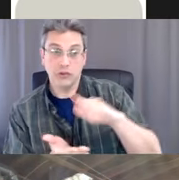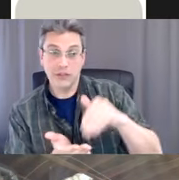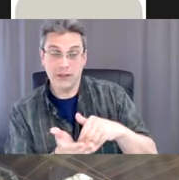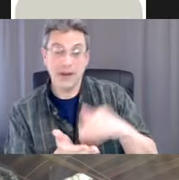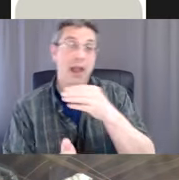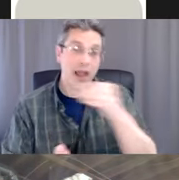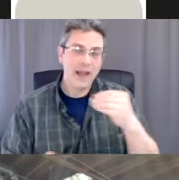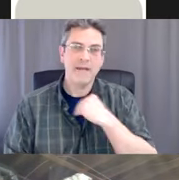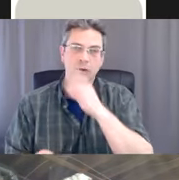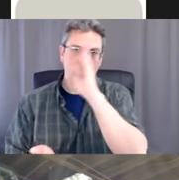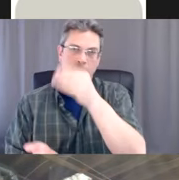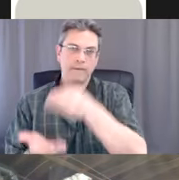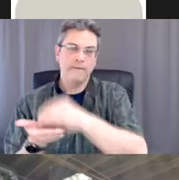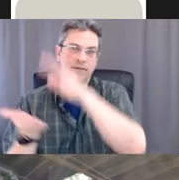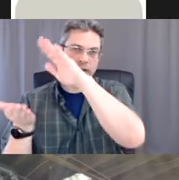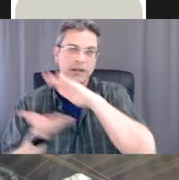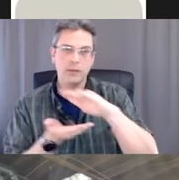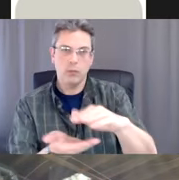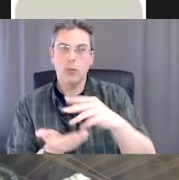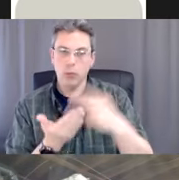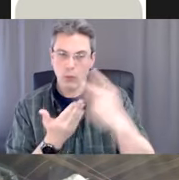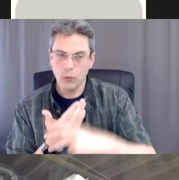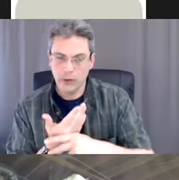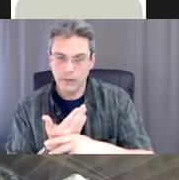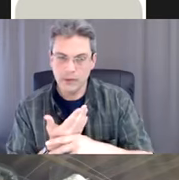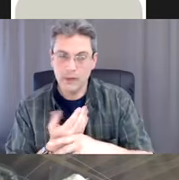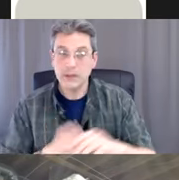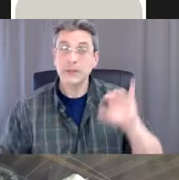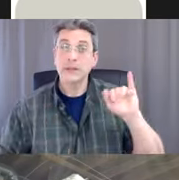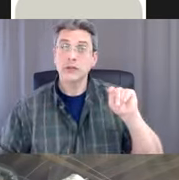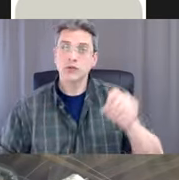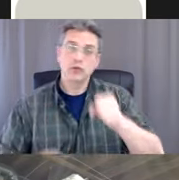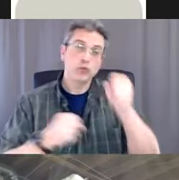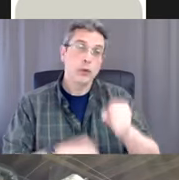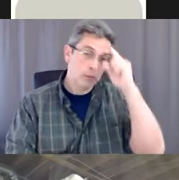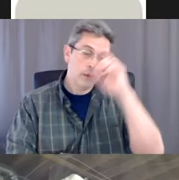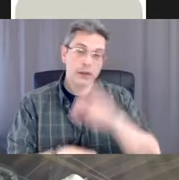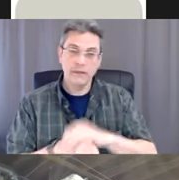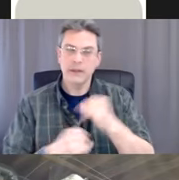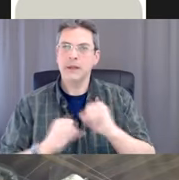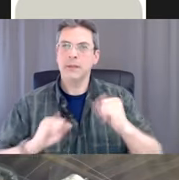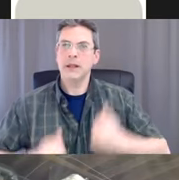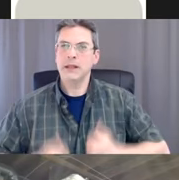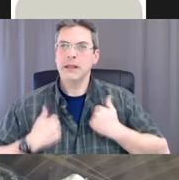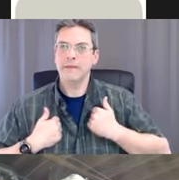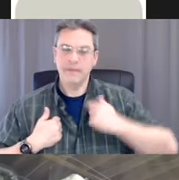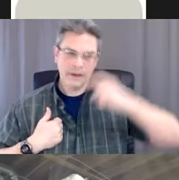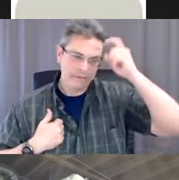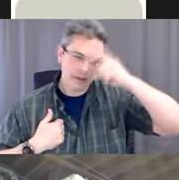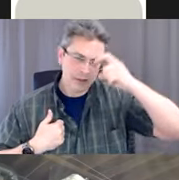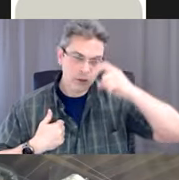CILC firmly believes in the independent living philosophy, where people with disabilities